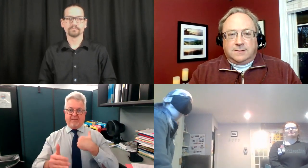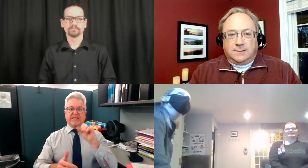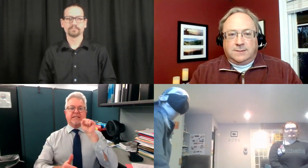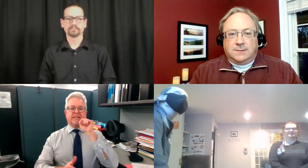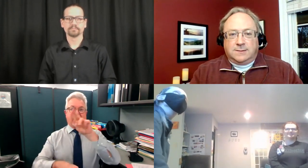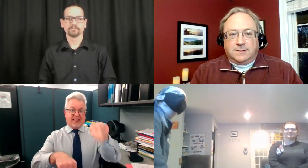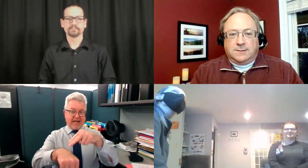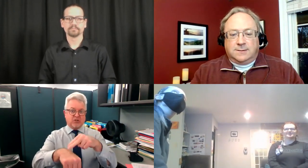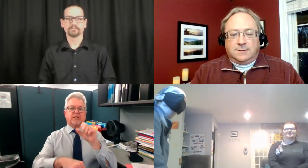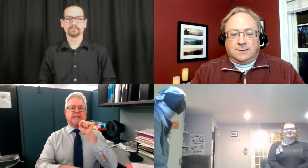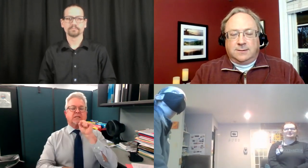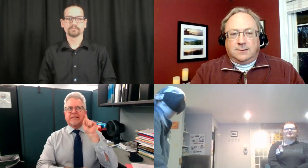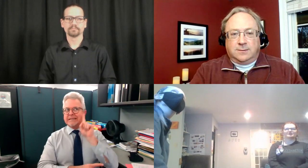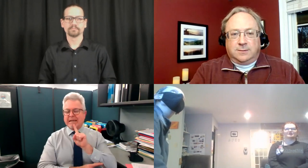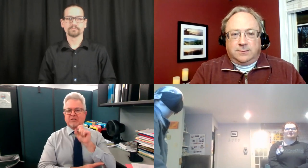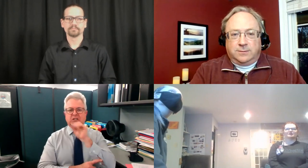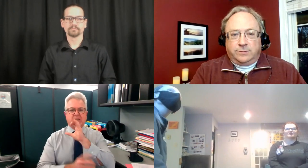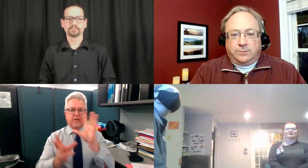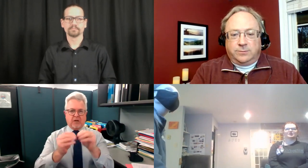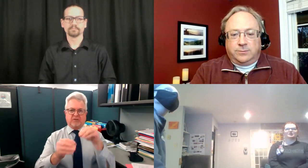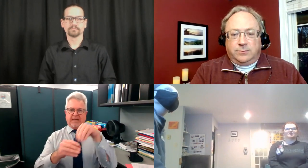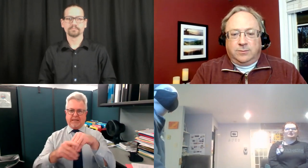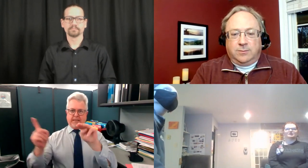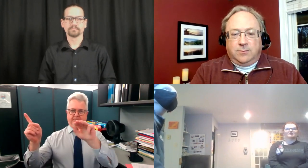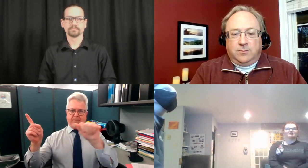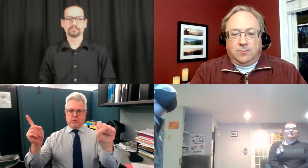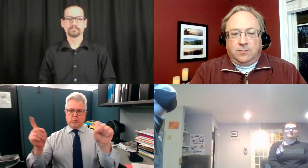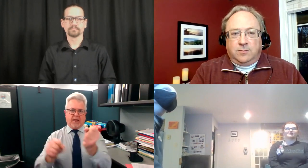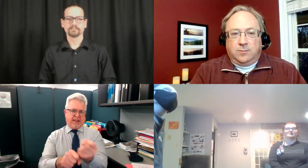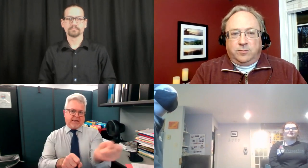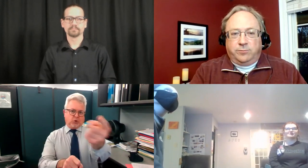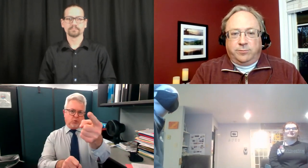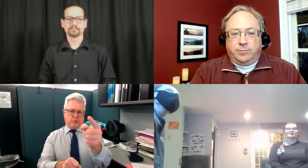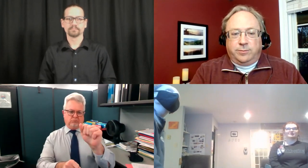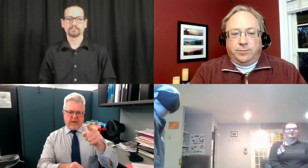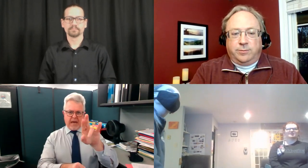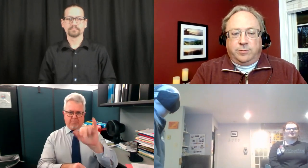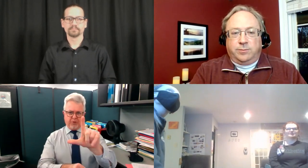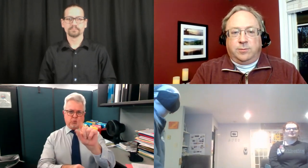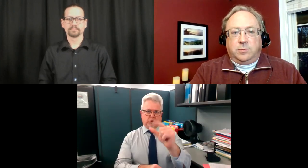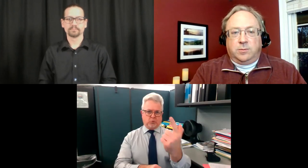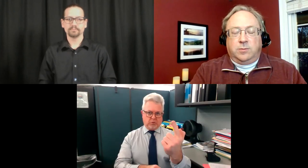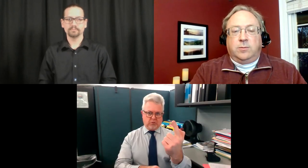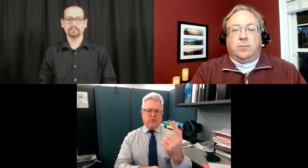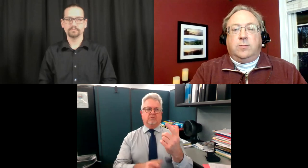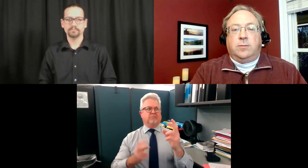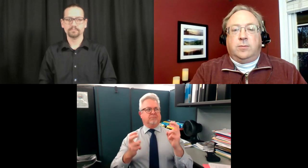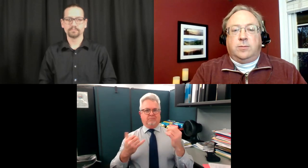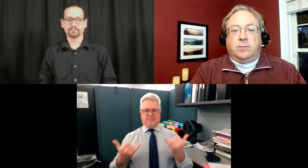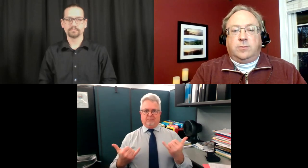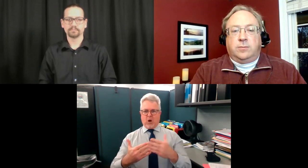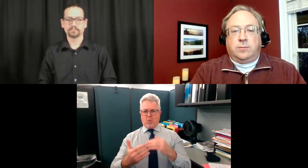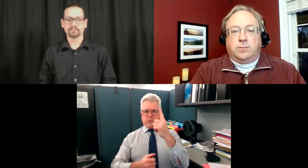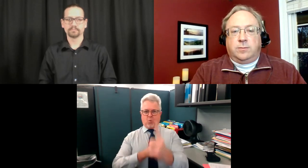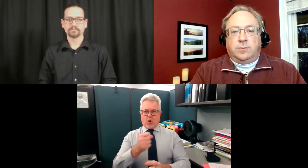citizens plan on having a conference the national uh deaf senior uh in massachusetts is going to be held next year in april